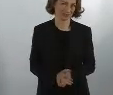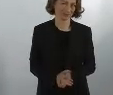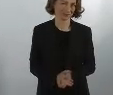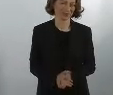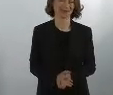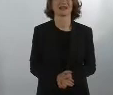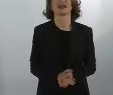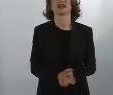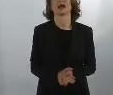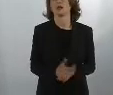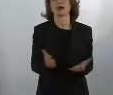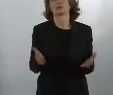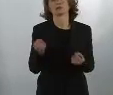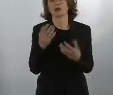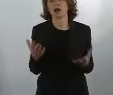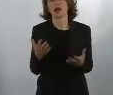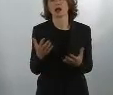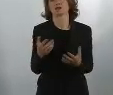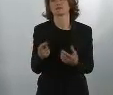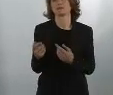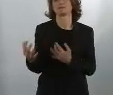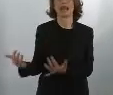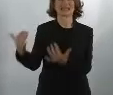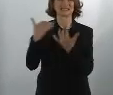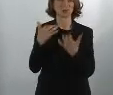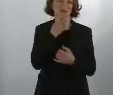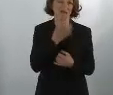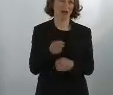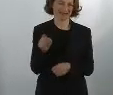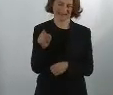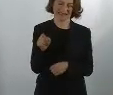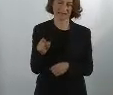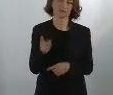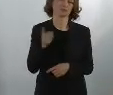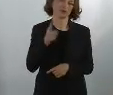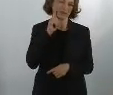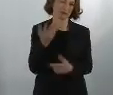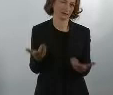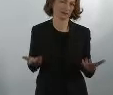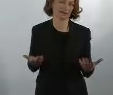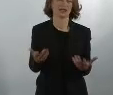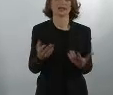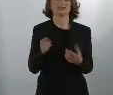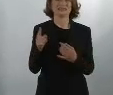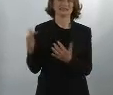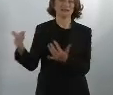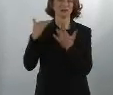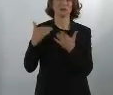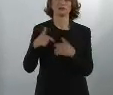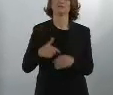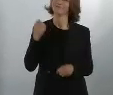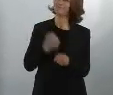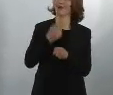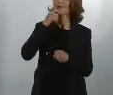final solution. But the issue of migration, then there is no doubt, is a question